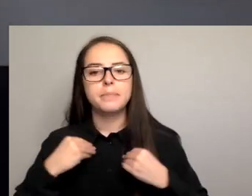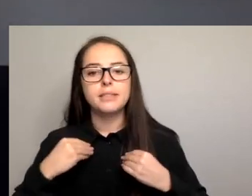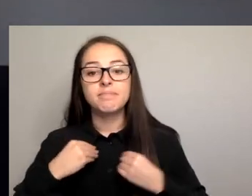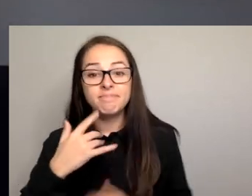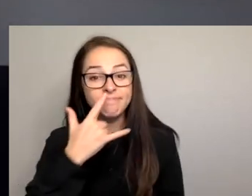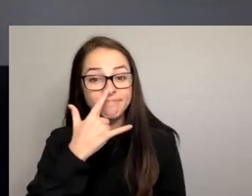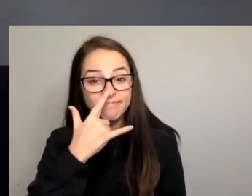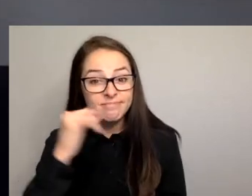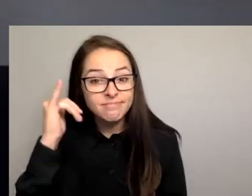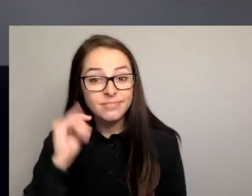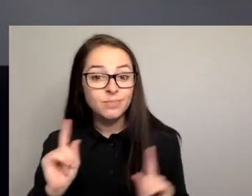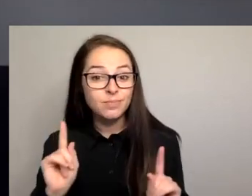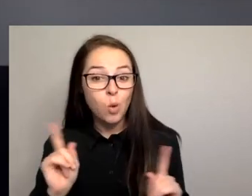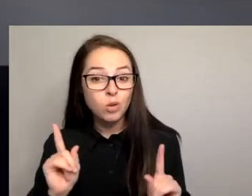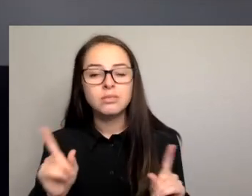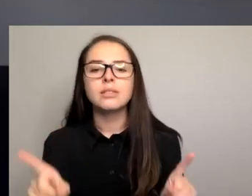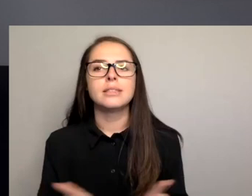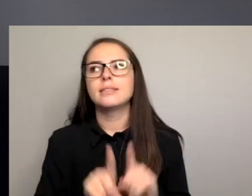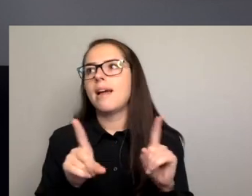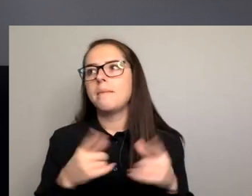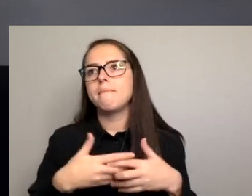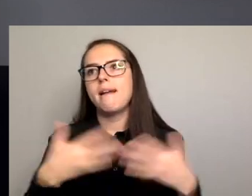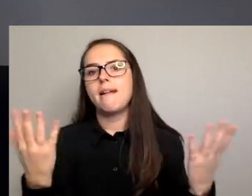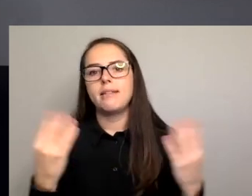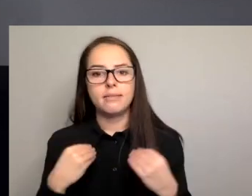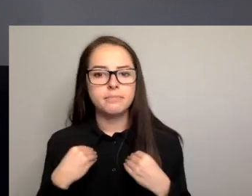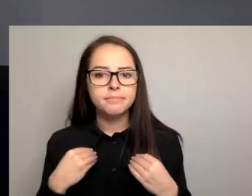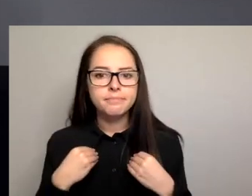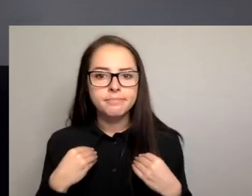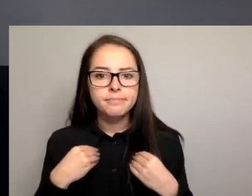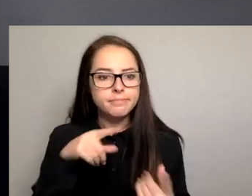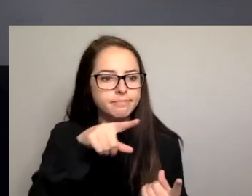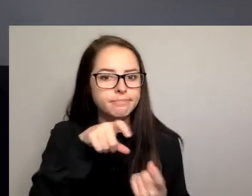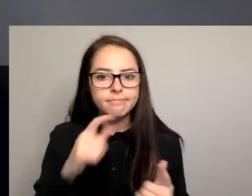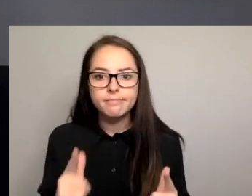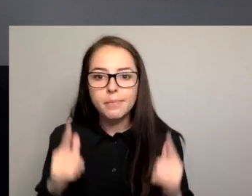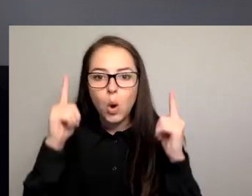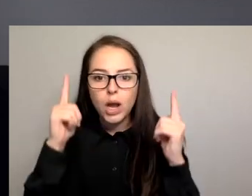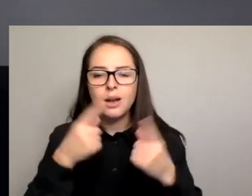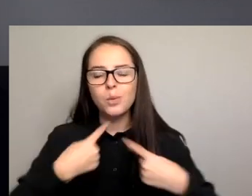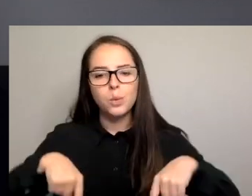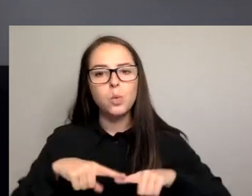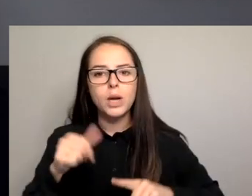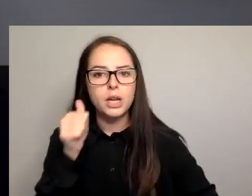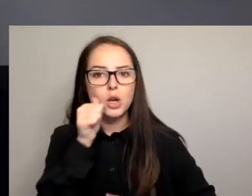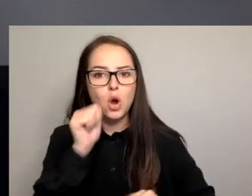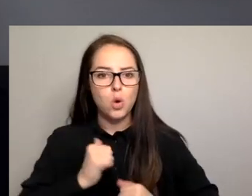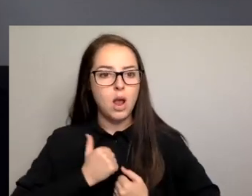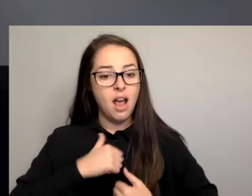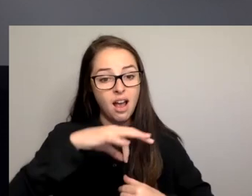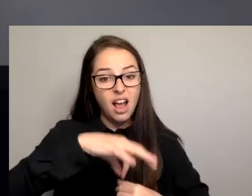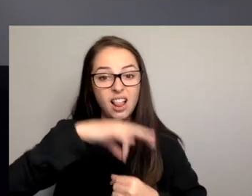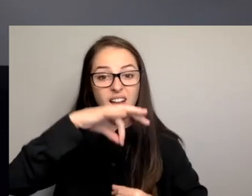like any employer we know that our own staff and indeed even our own elected officials can be